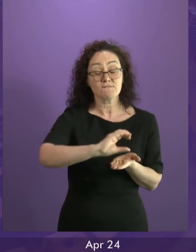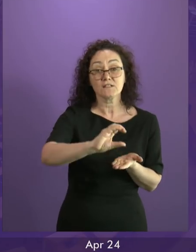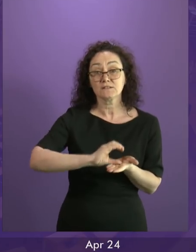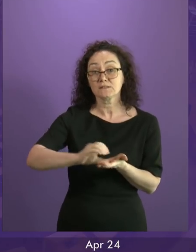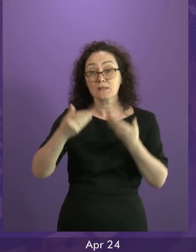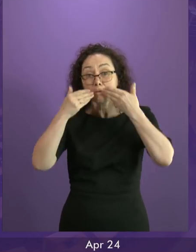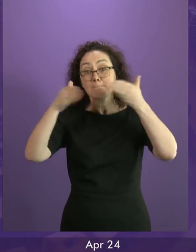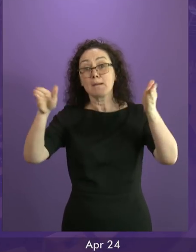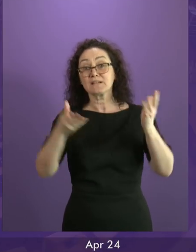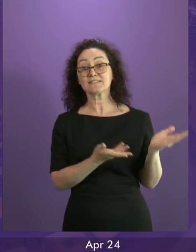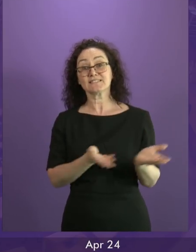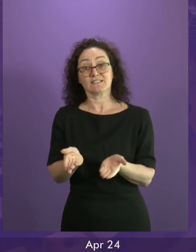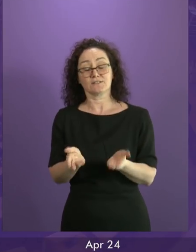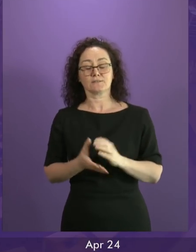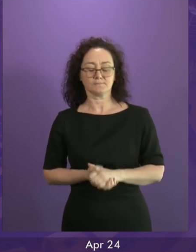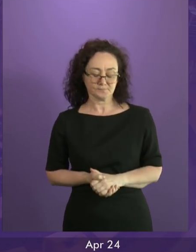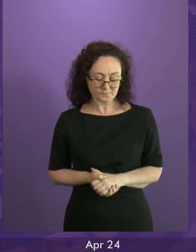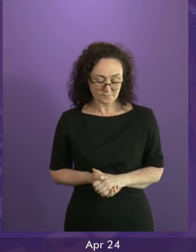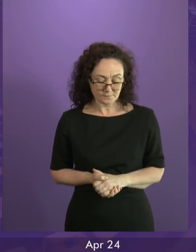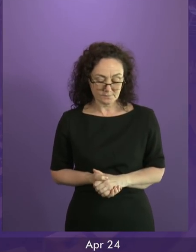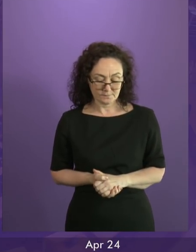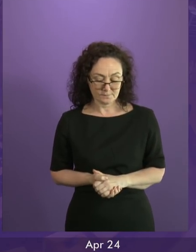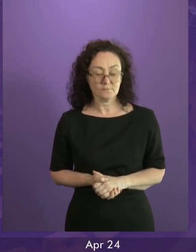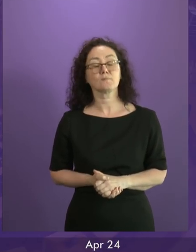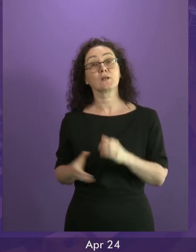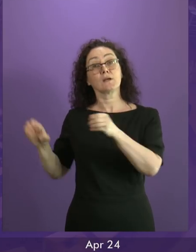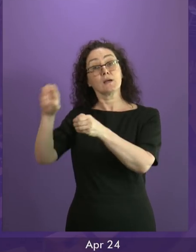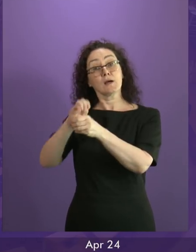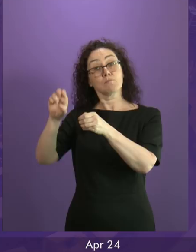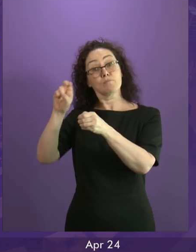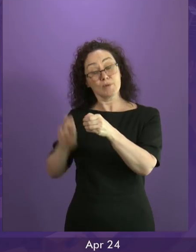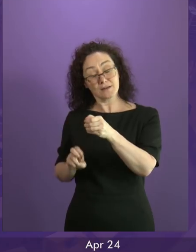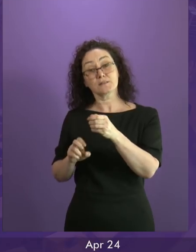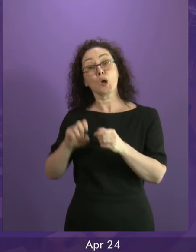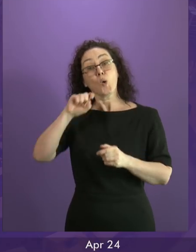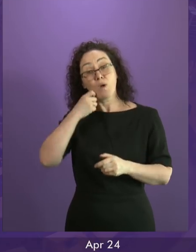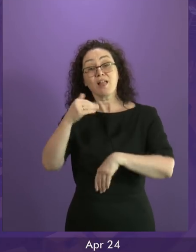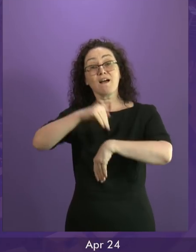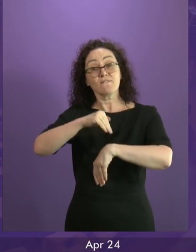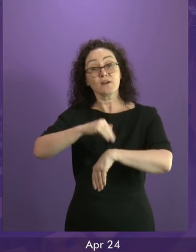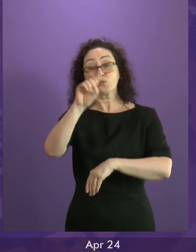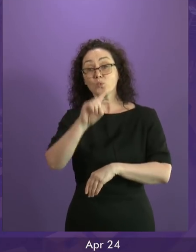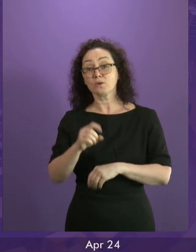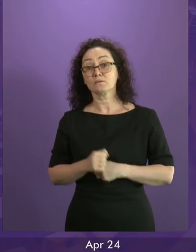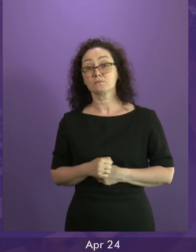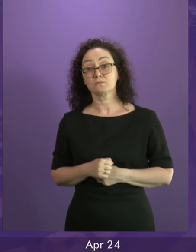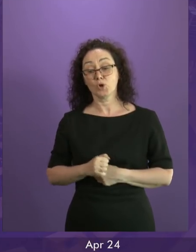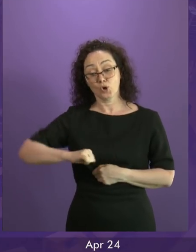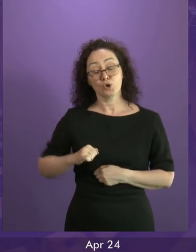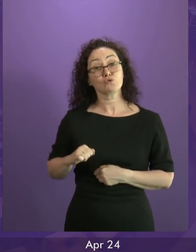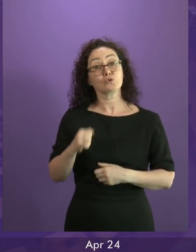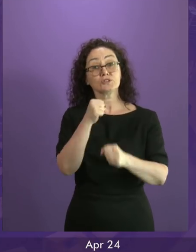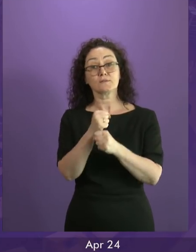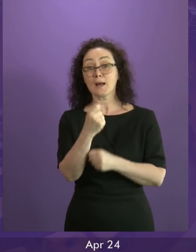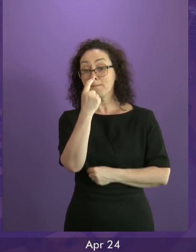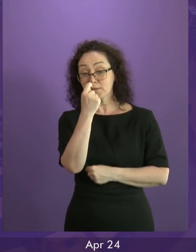Let me put it in simpler language, Brexit and all that flows from Brexit will affect the ability of Scottish governments now and well